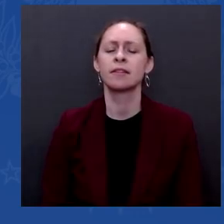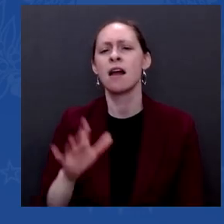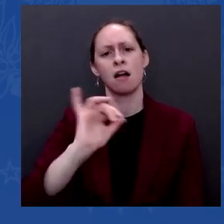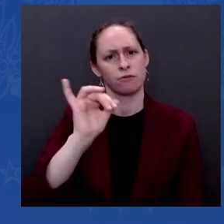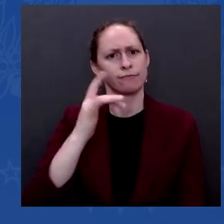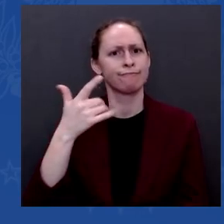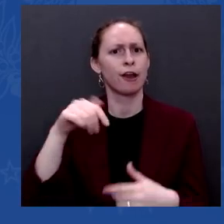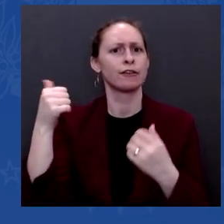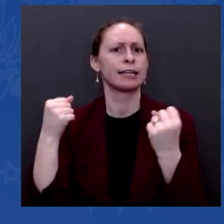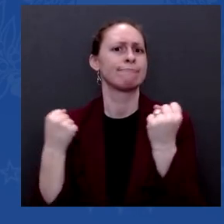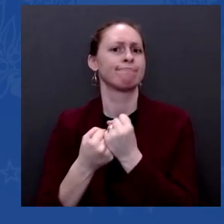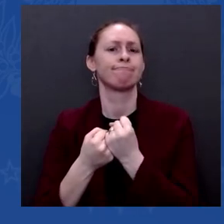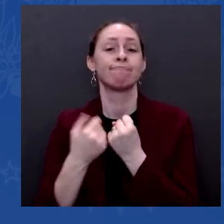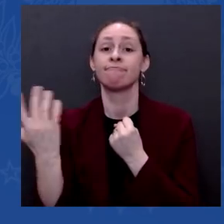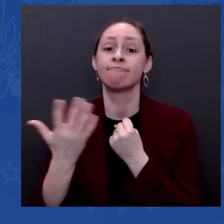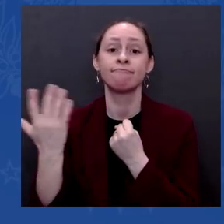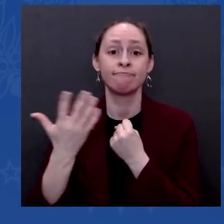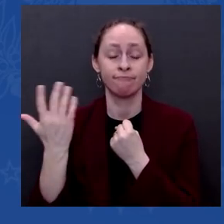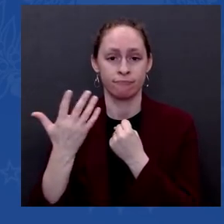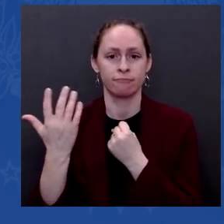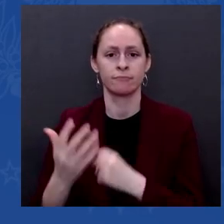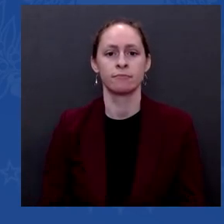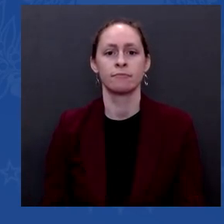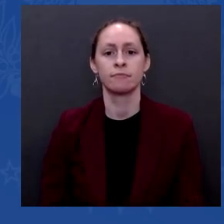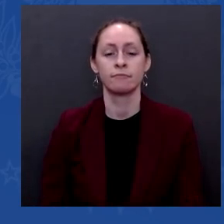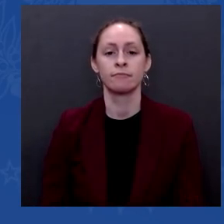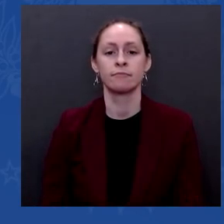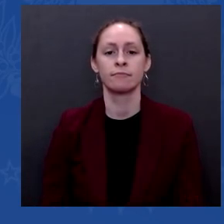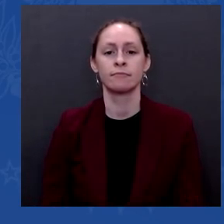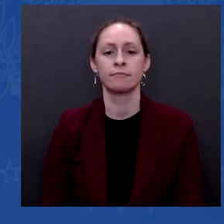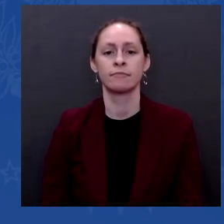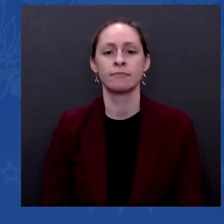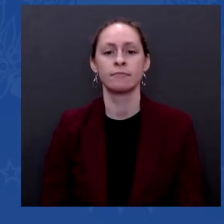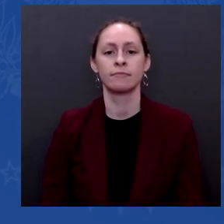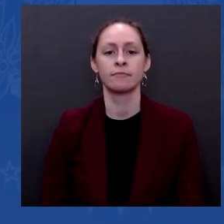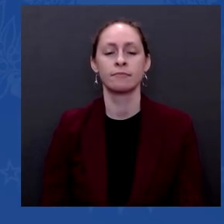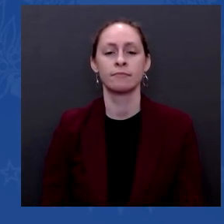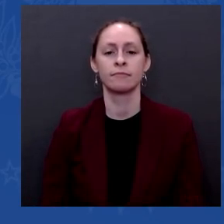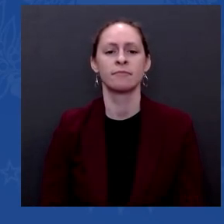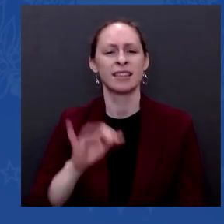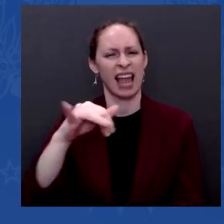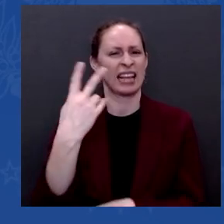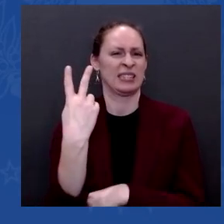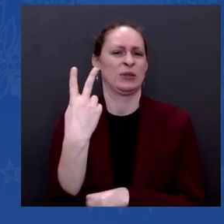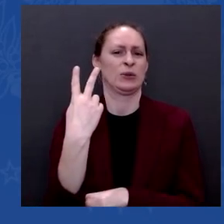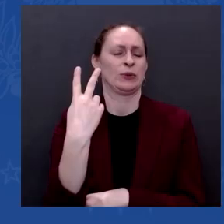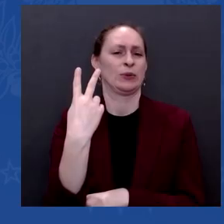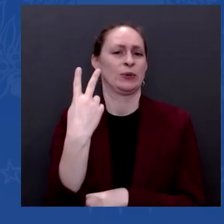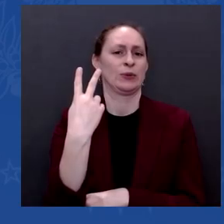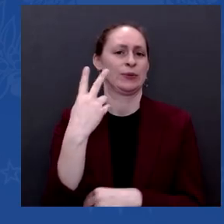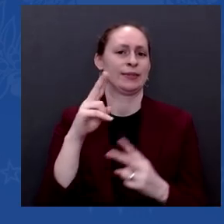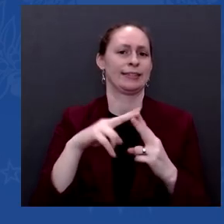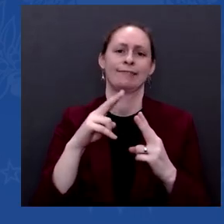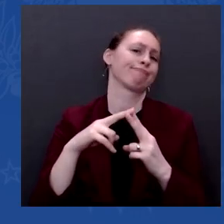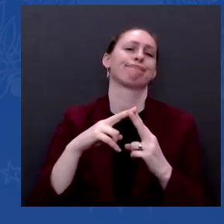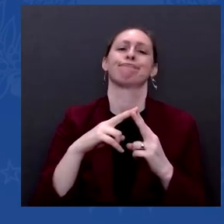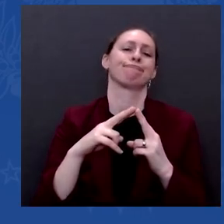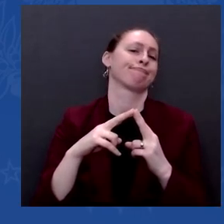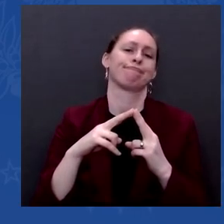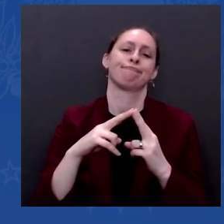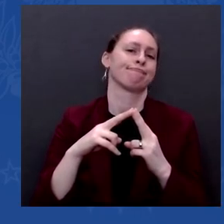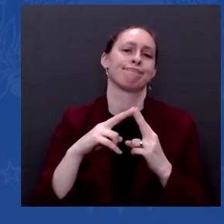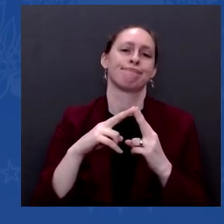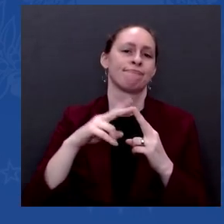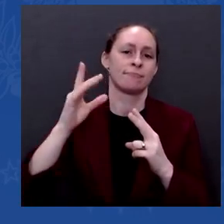opposed, on the Democratic side at least, support a number of the things that are in there. For example, Joe Manchin strongly supports